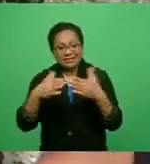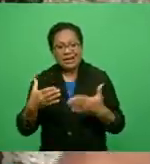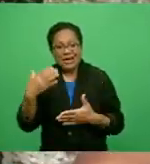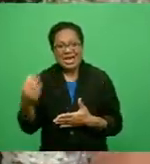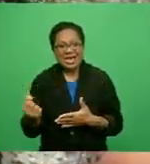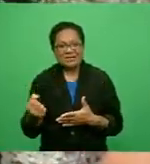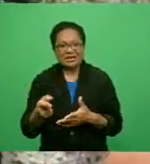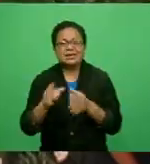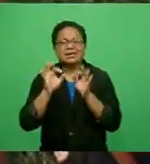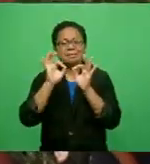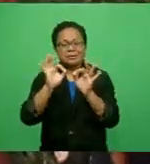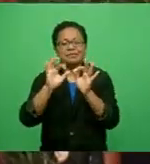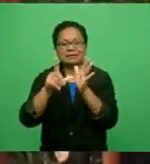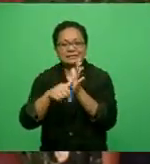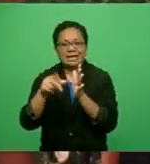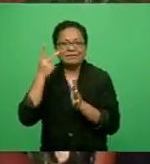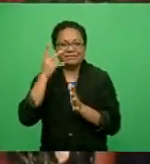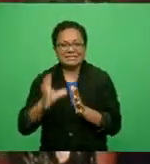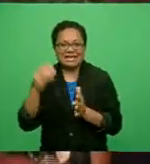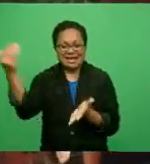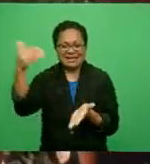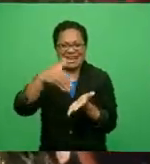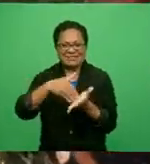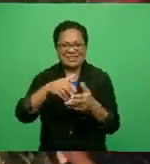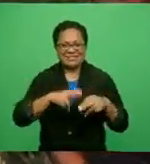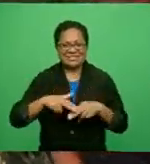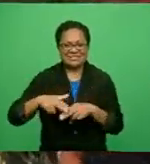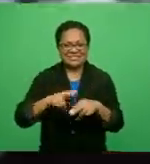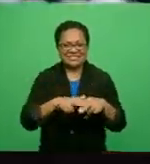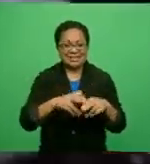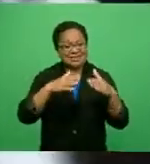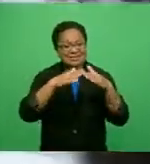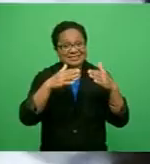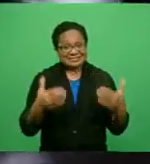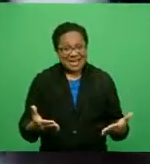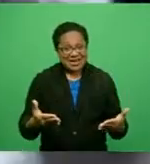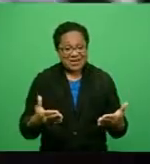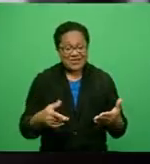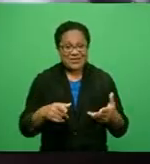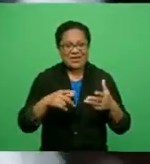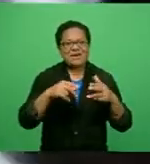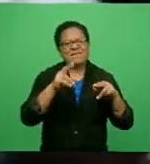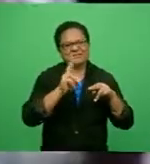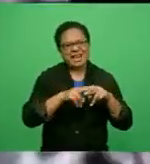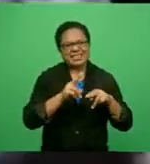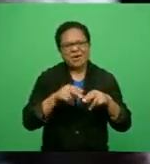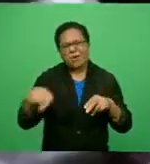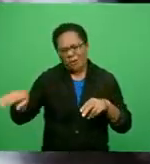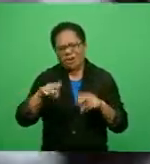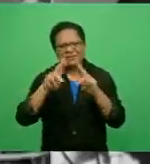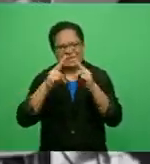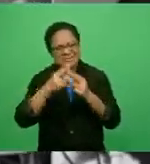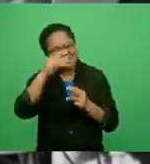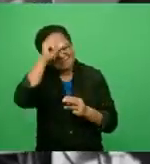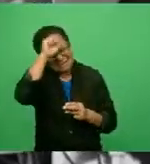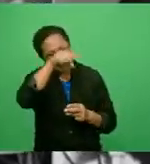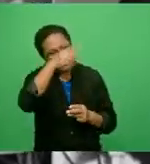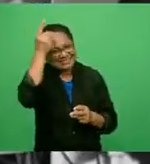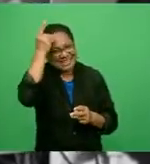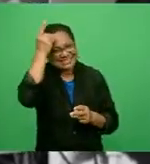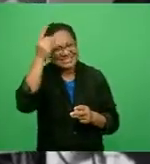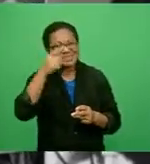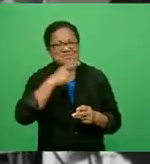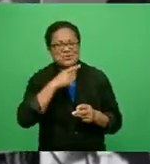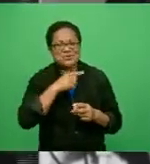opportune time. For Dimbau, her father has left a legacy that the family will always be proud to uphold, and this